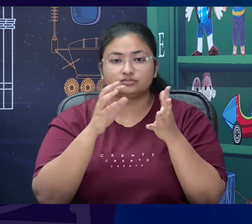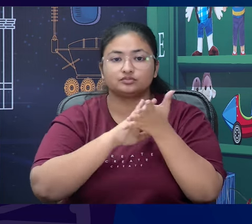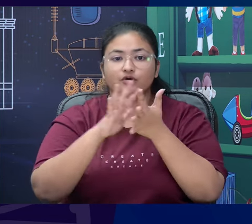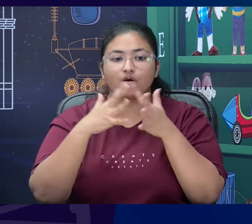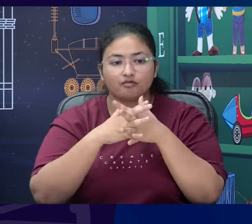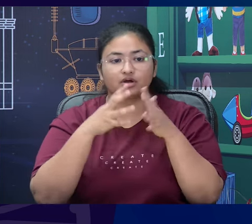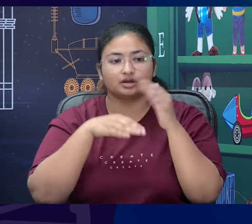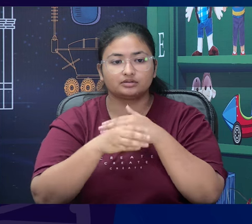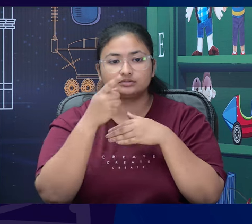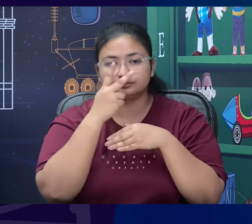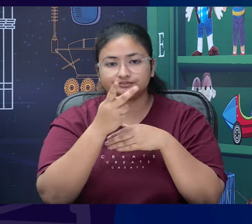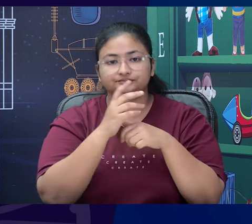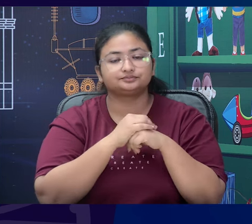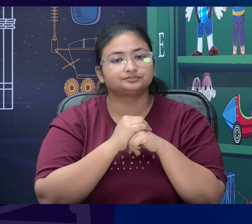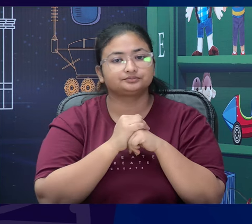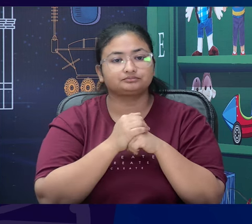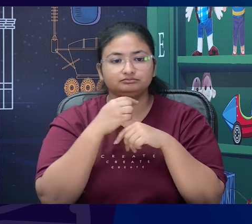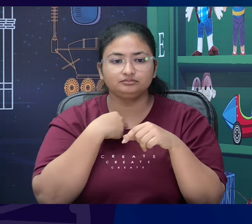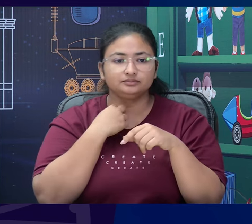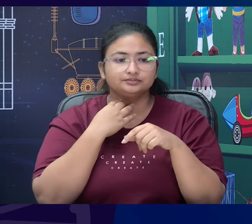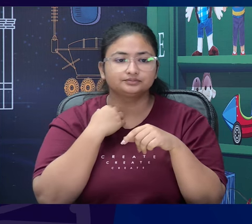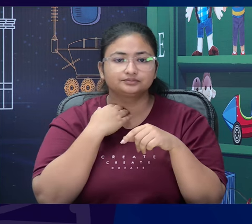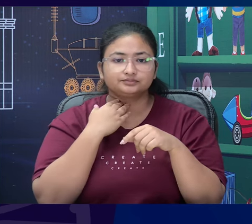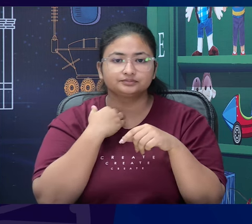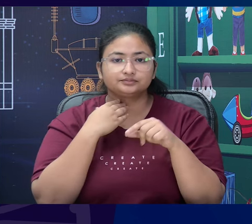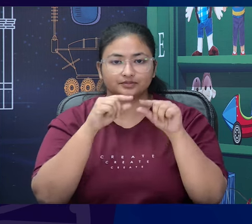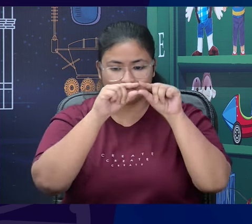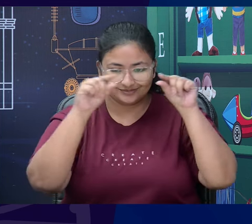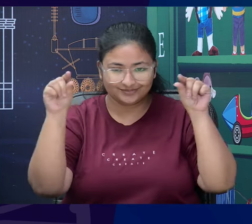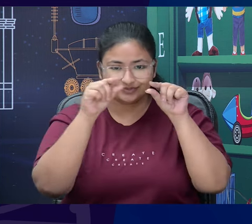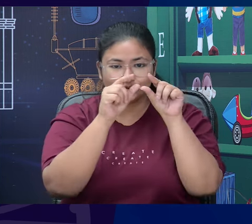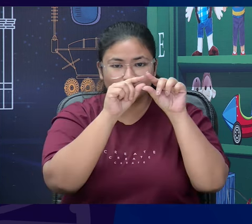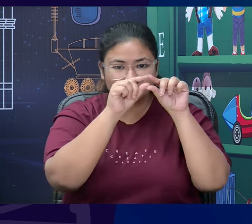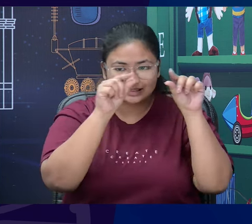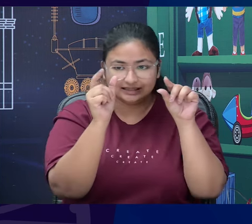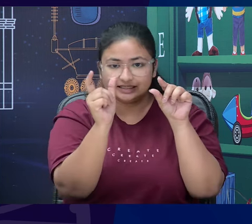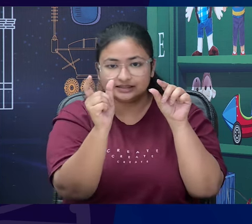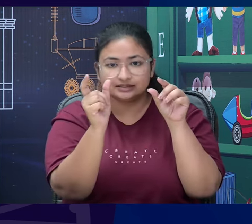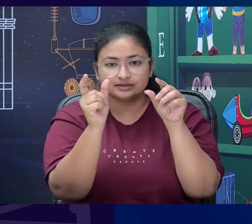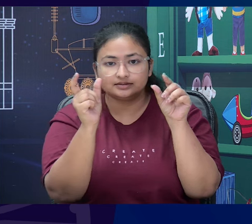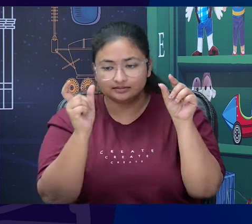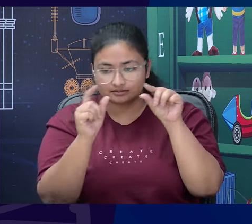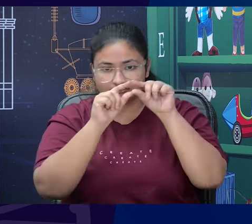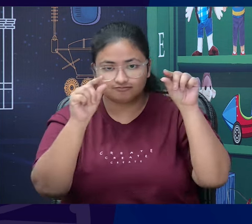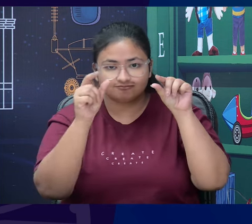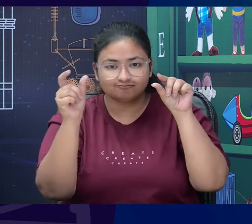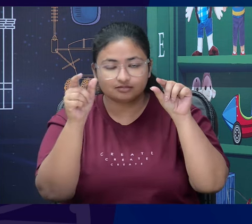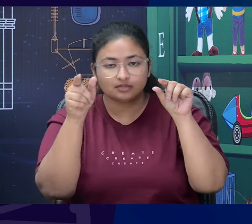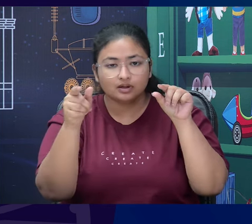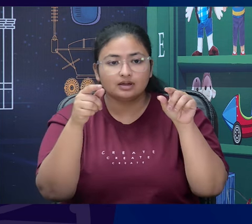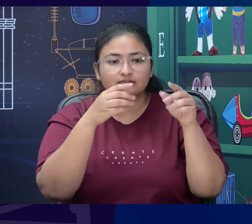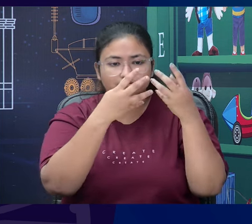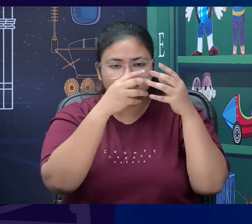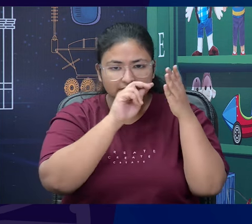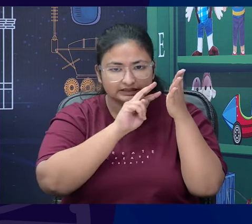I have made the answer in the form of fill in the blanks. So, I would want them to write the character sketch